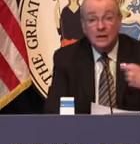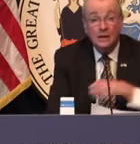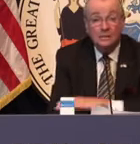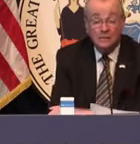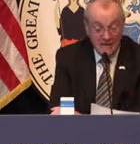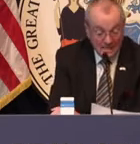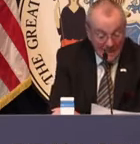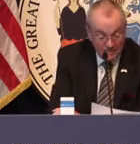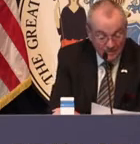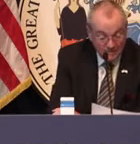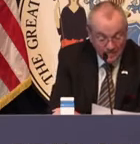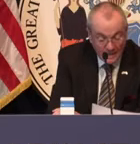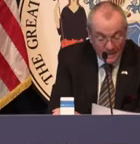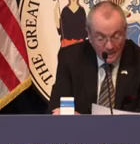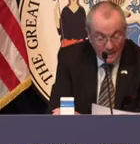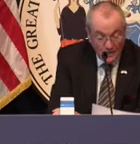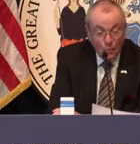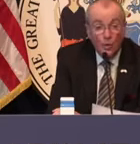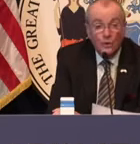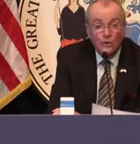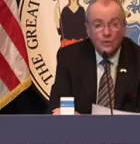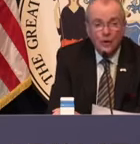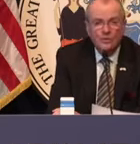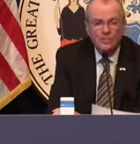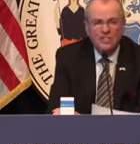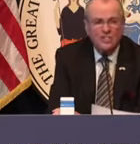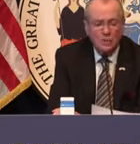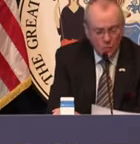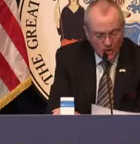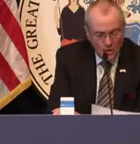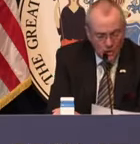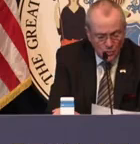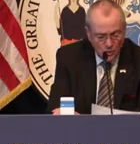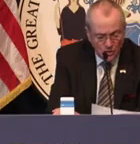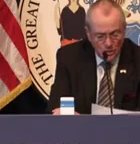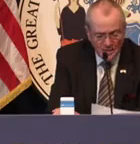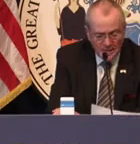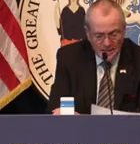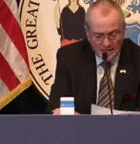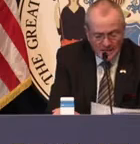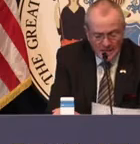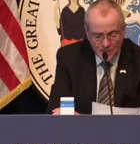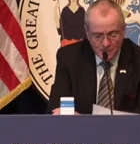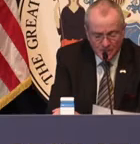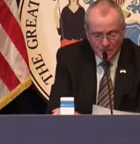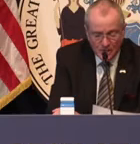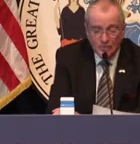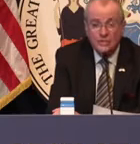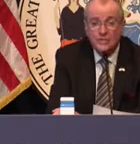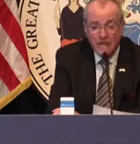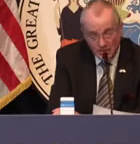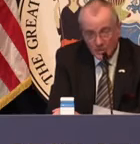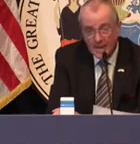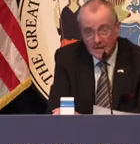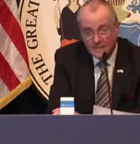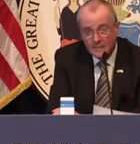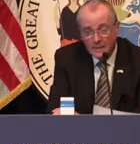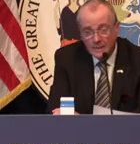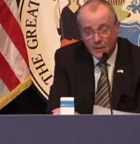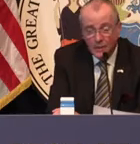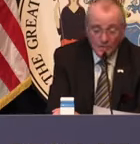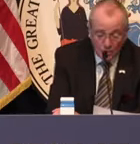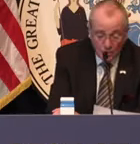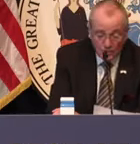to make it happen. There were 261 new COVID-19 hospitalizations yesterday,